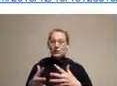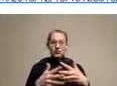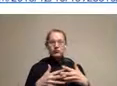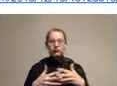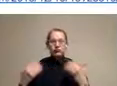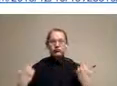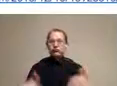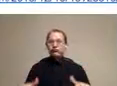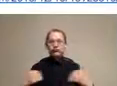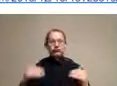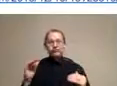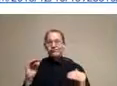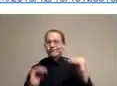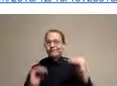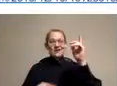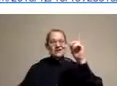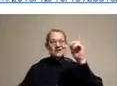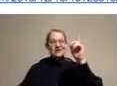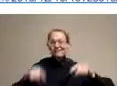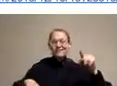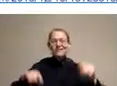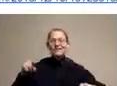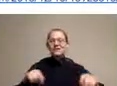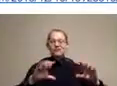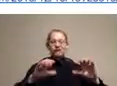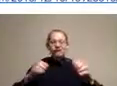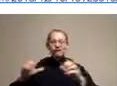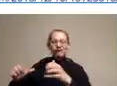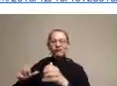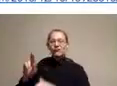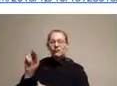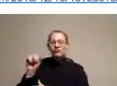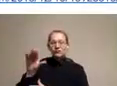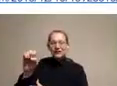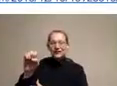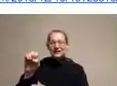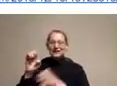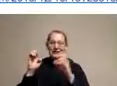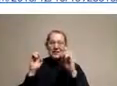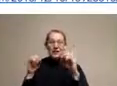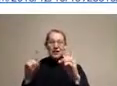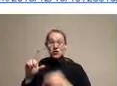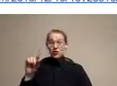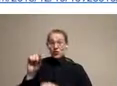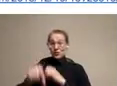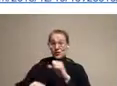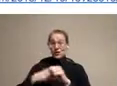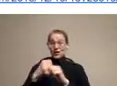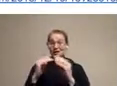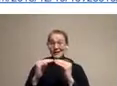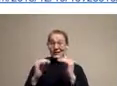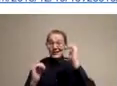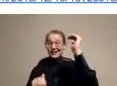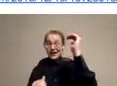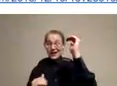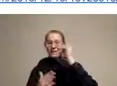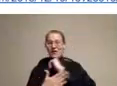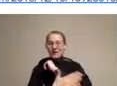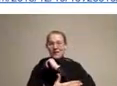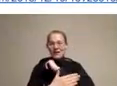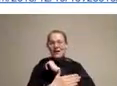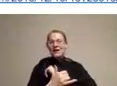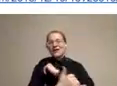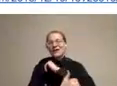multiple dimensions, across race, socioeconomic position, across over-education. For example, there's a 20-year gap in life expectancy between the counties with the lowest and highest life